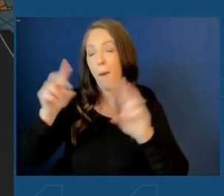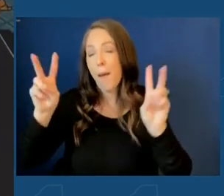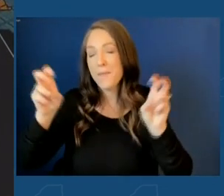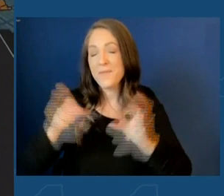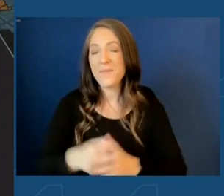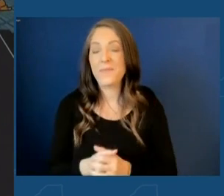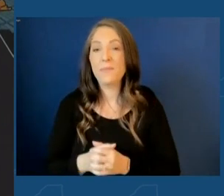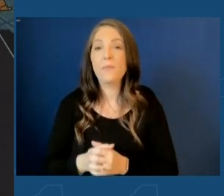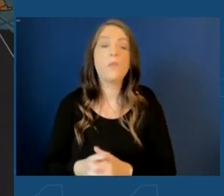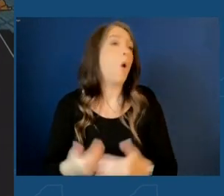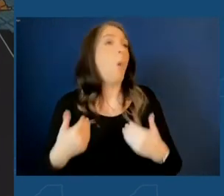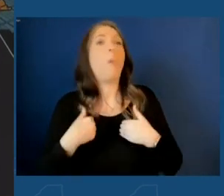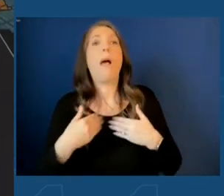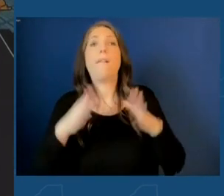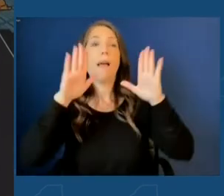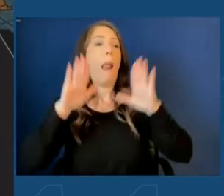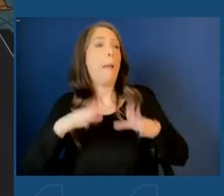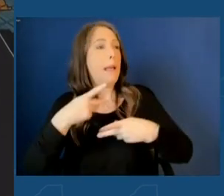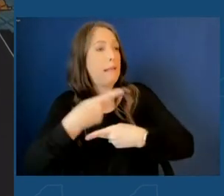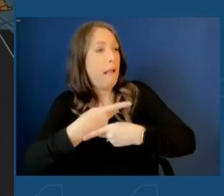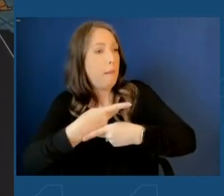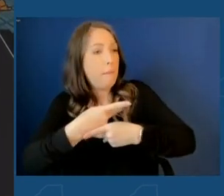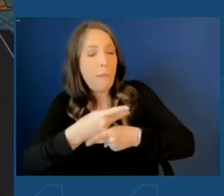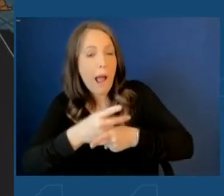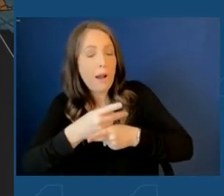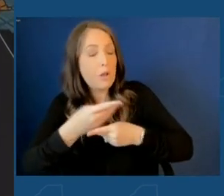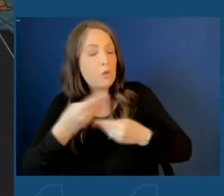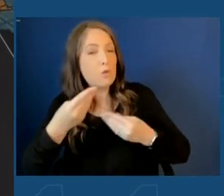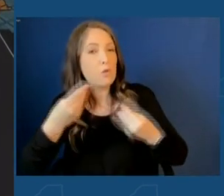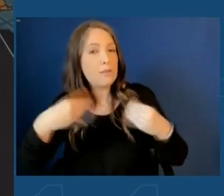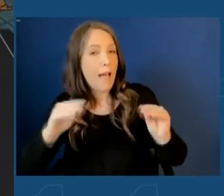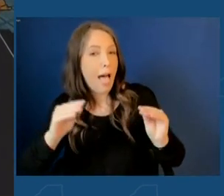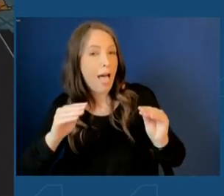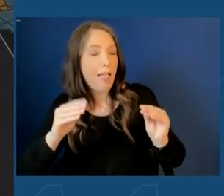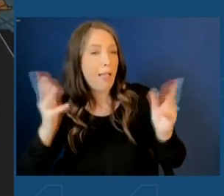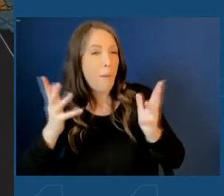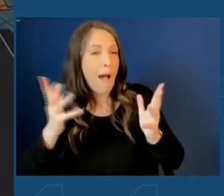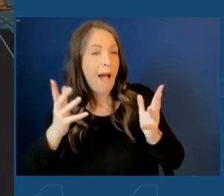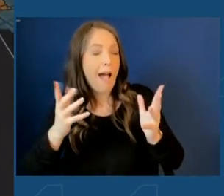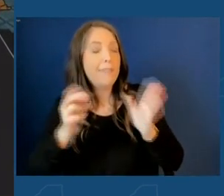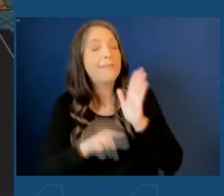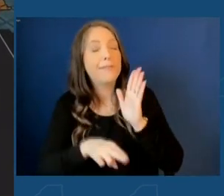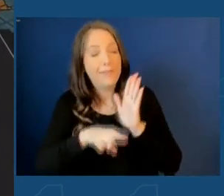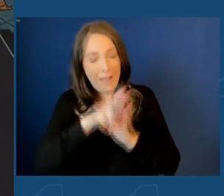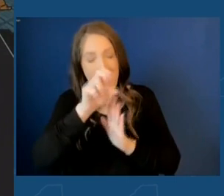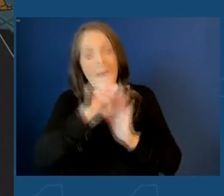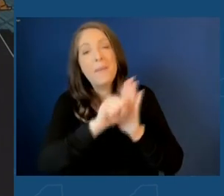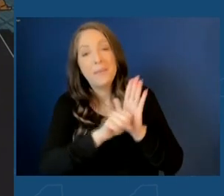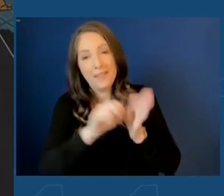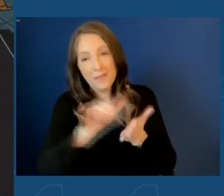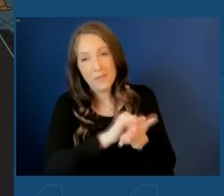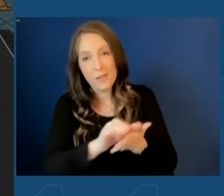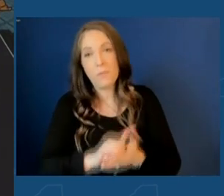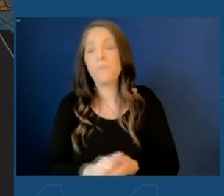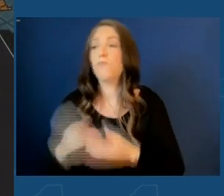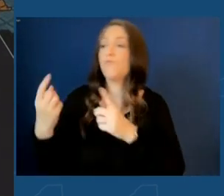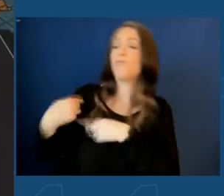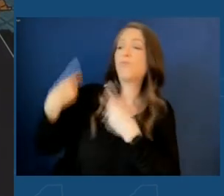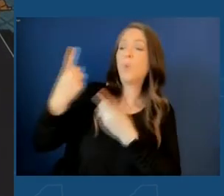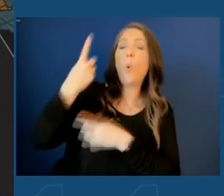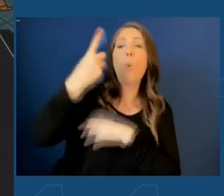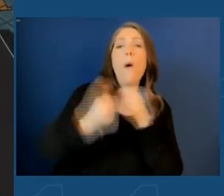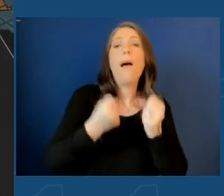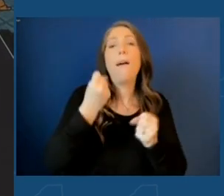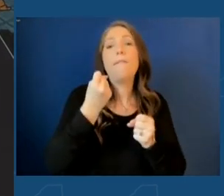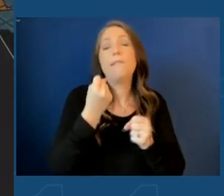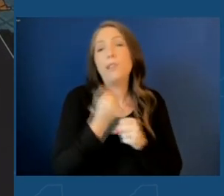point. We had a great product to sell which was upstate New York. Now, for a year and a half, I've talked to Sanjay over